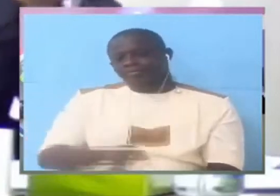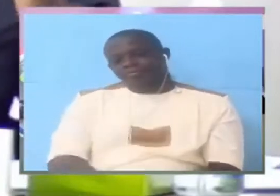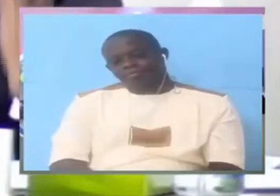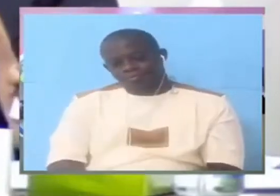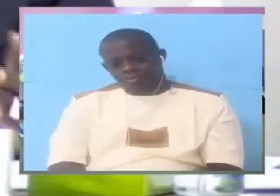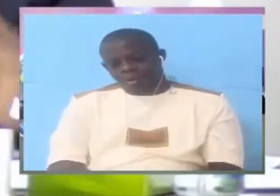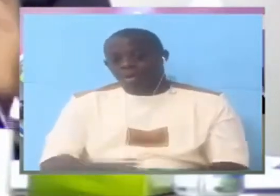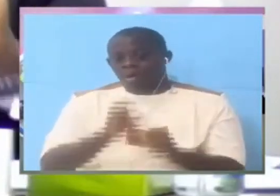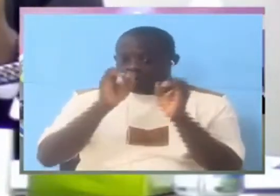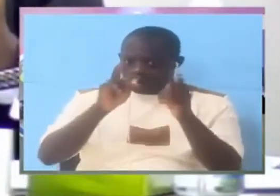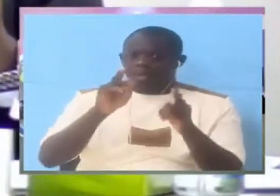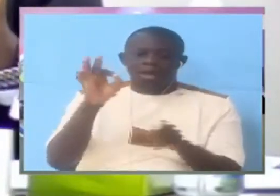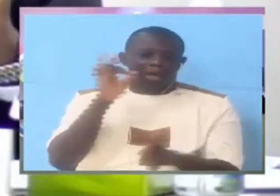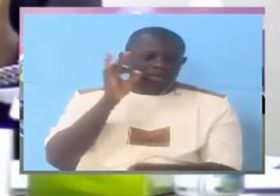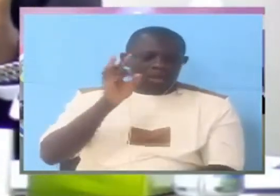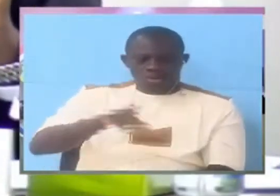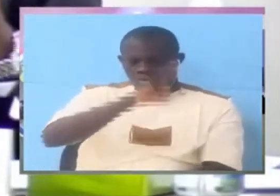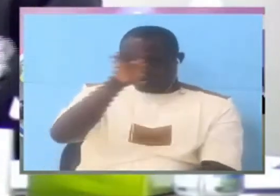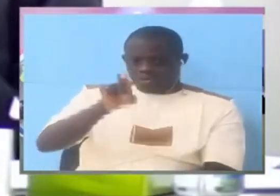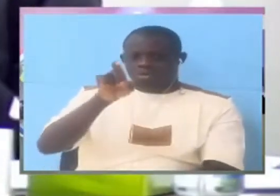Answer this question for me.